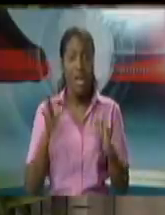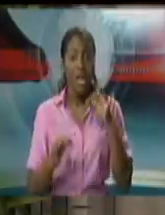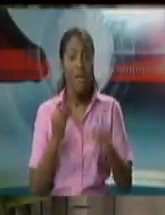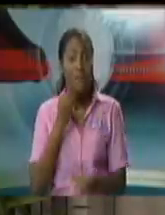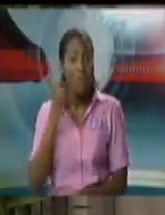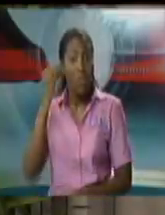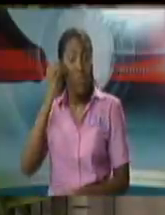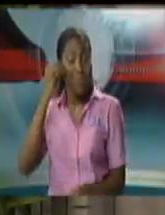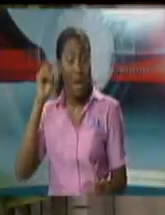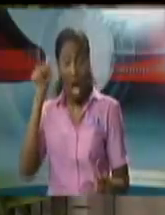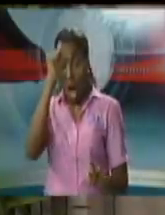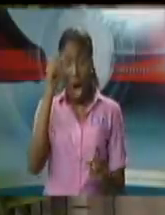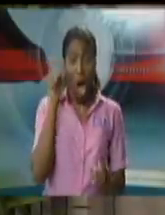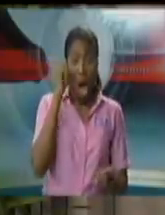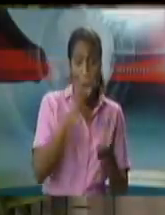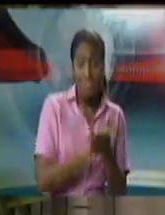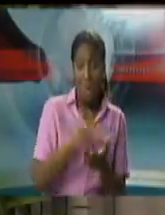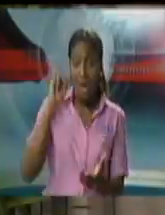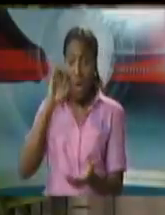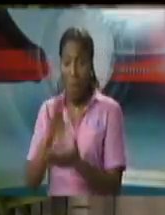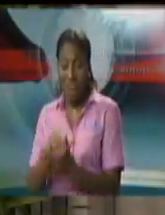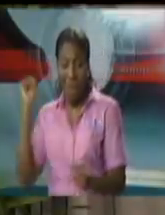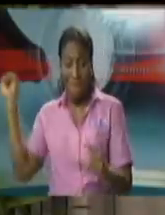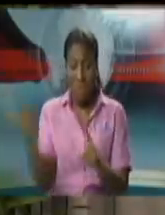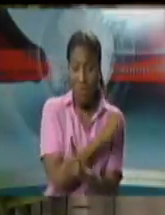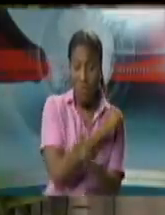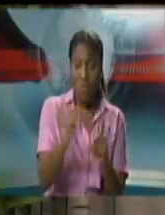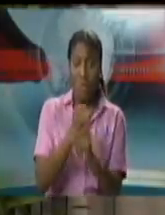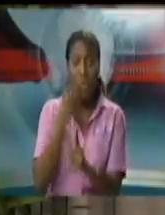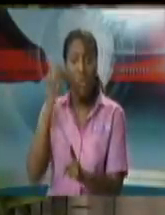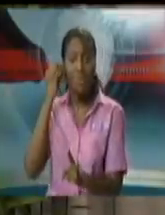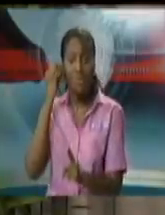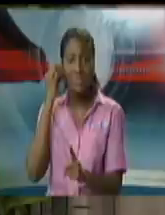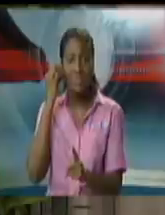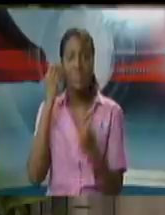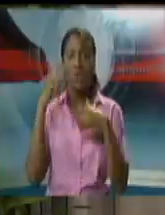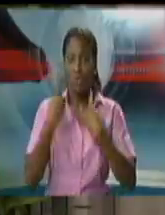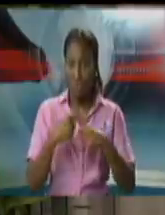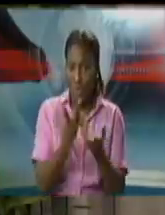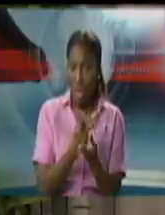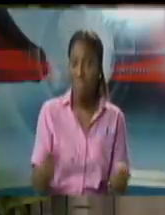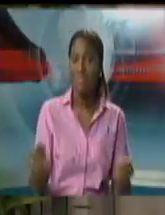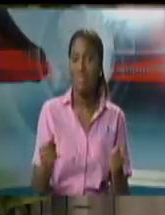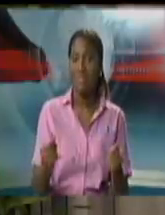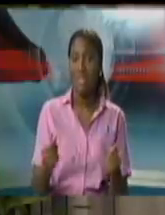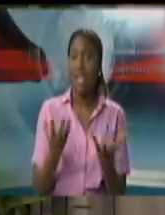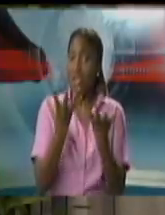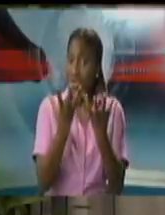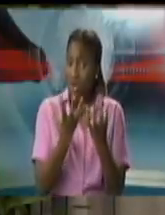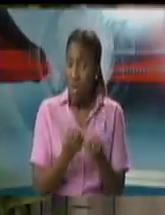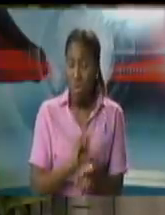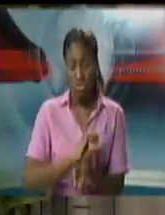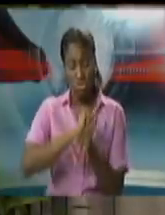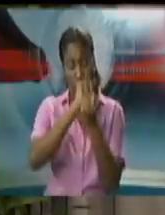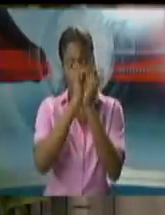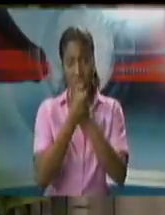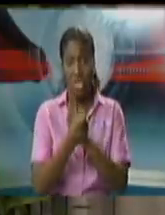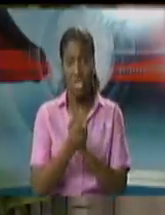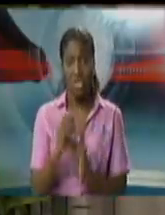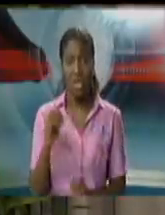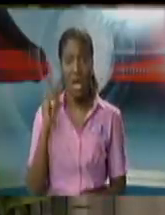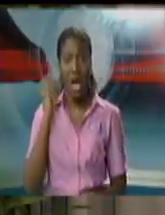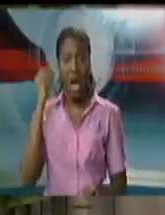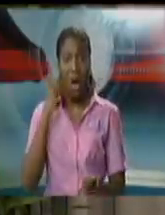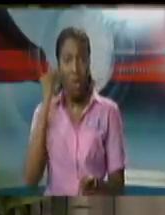as attorney general I have drafted a very robust set of amendments to the domestic violence act I'm awaiting the